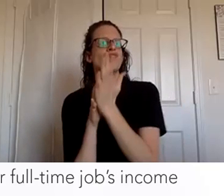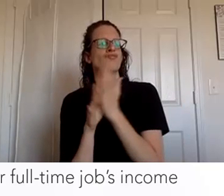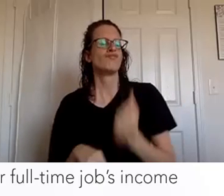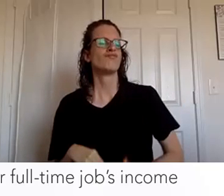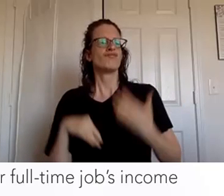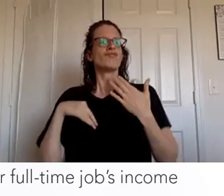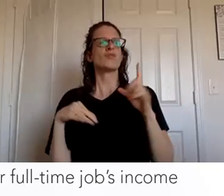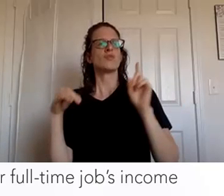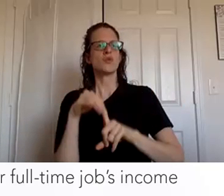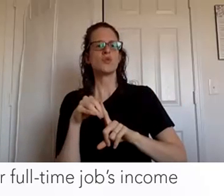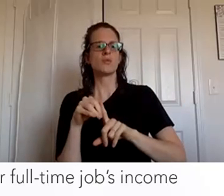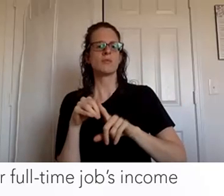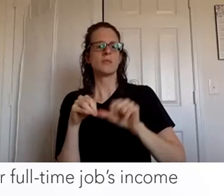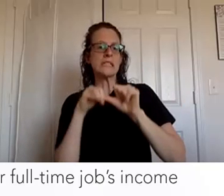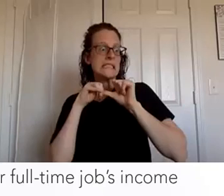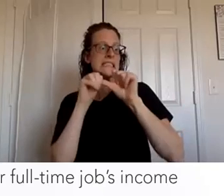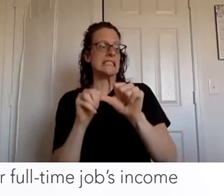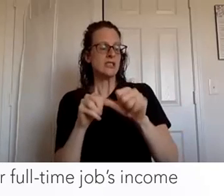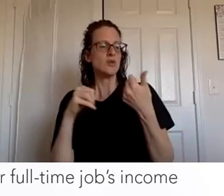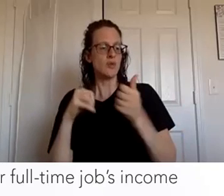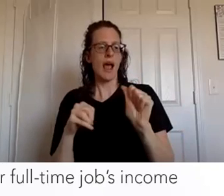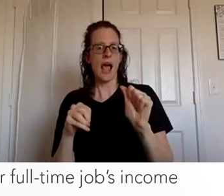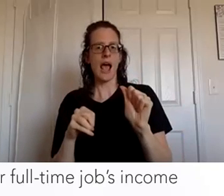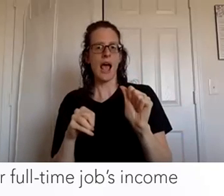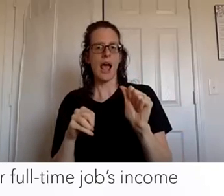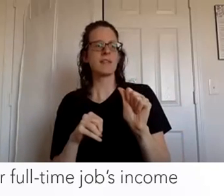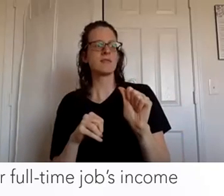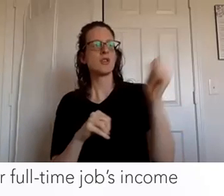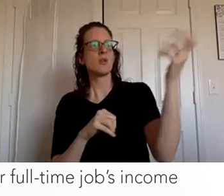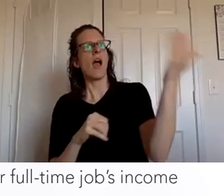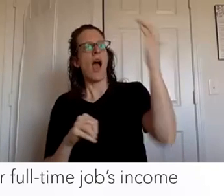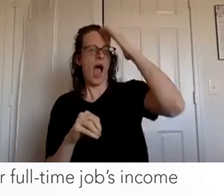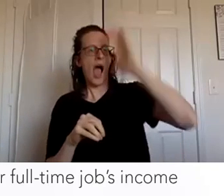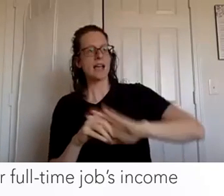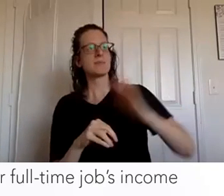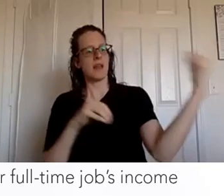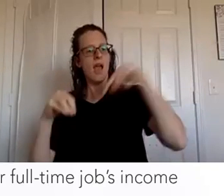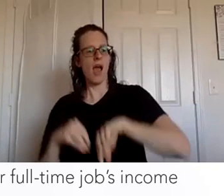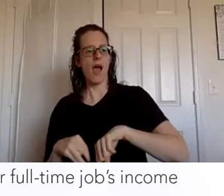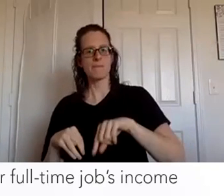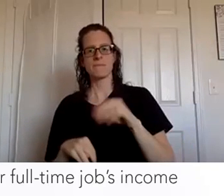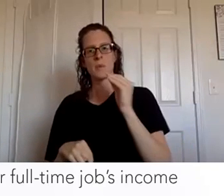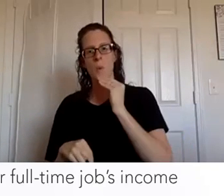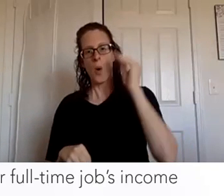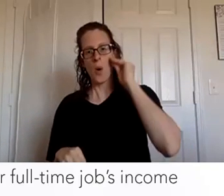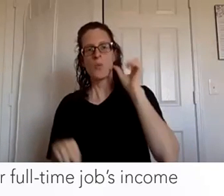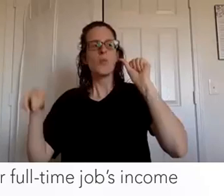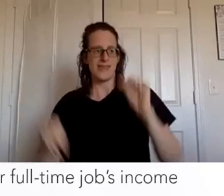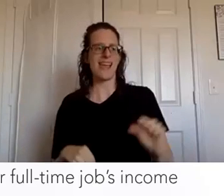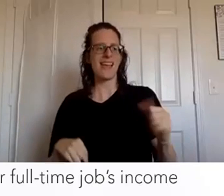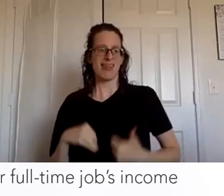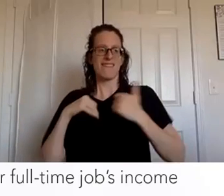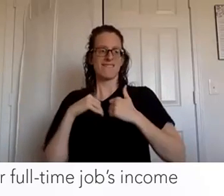of excitement that he can be here we can all coexist and make it work